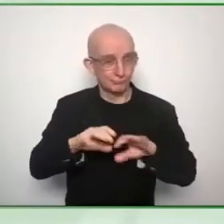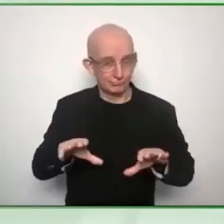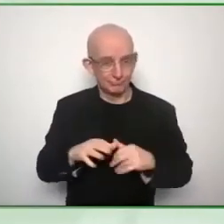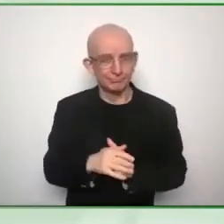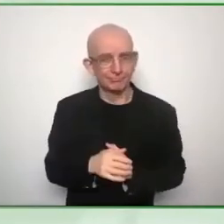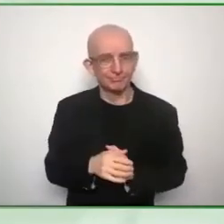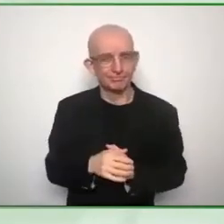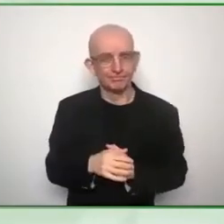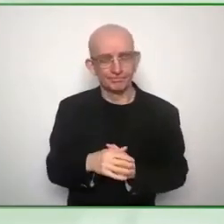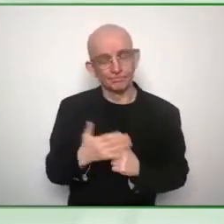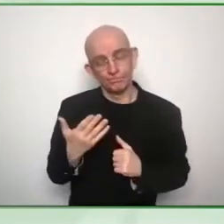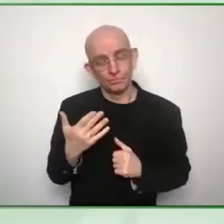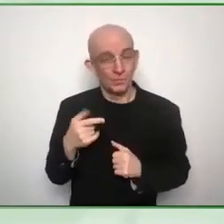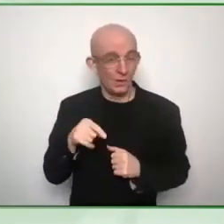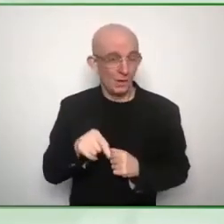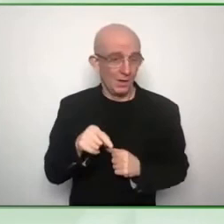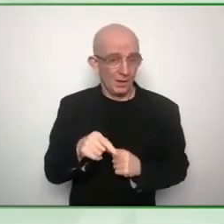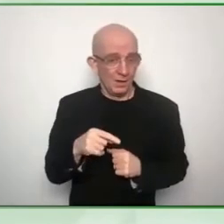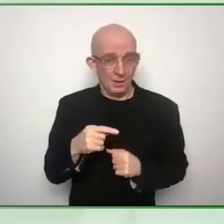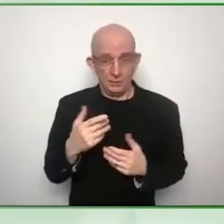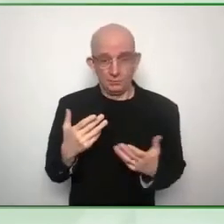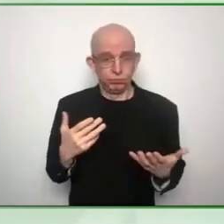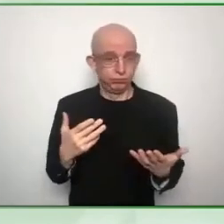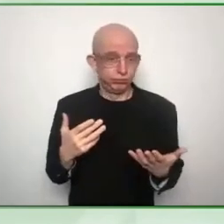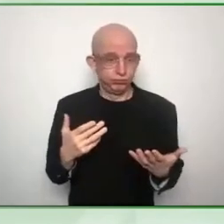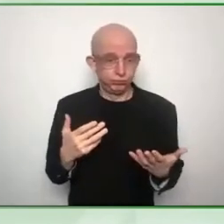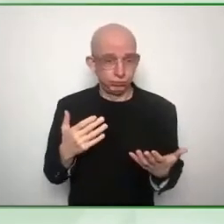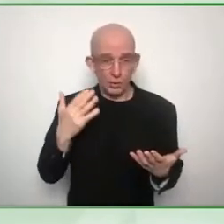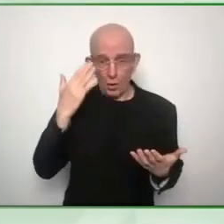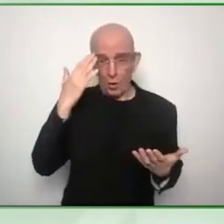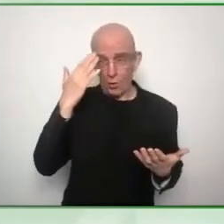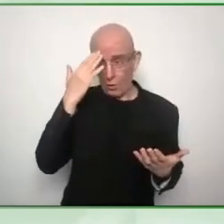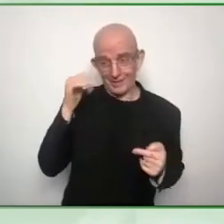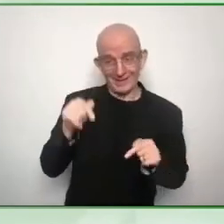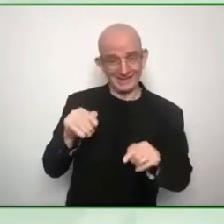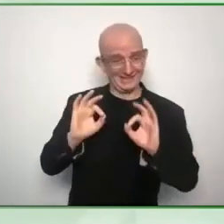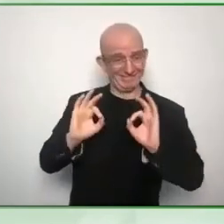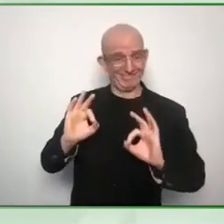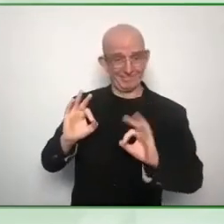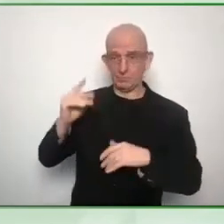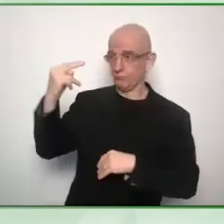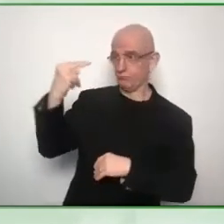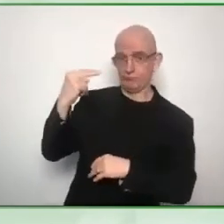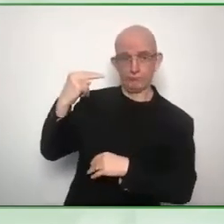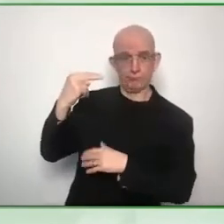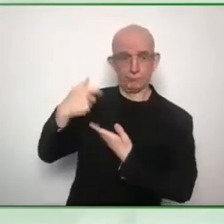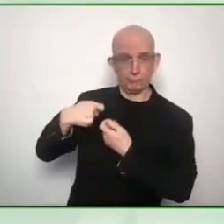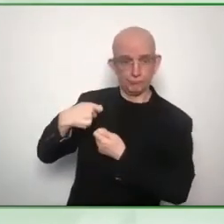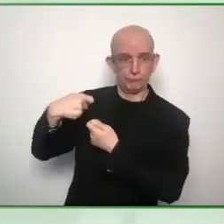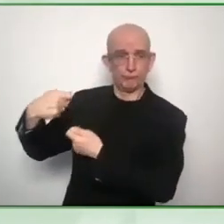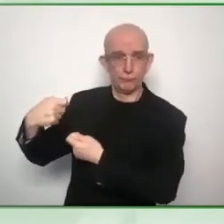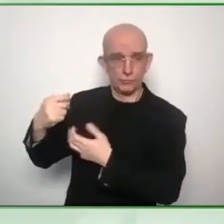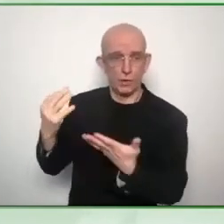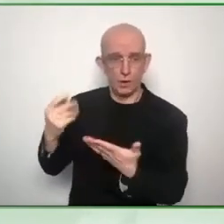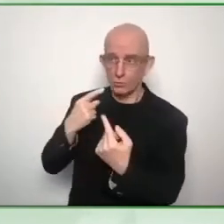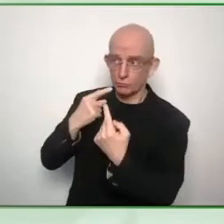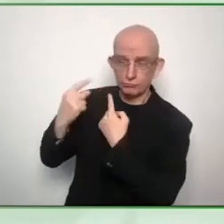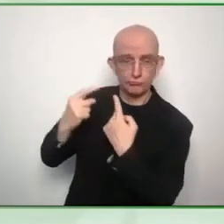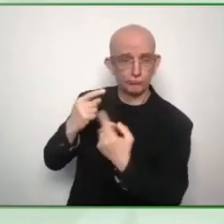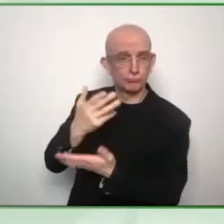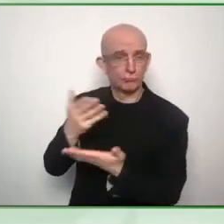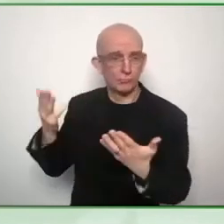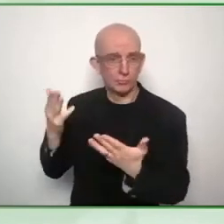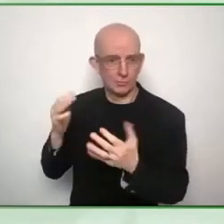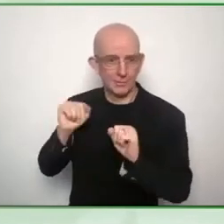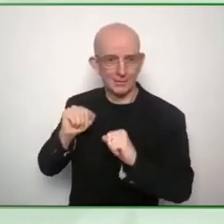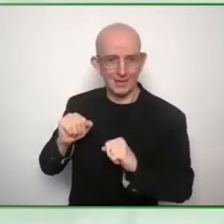sometimes uh they're struggling with top-down support so i think that was it was very important and i think we were very lucky with the top-down support